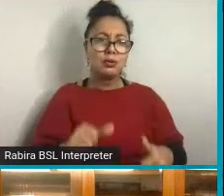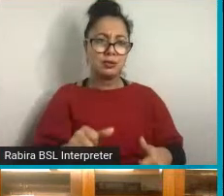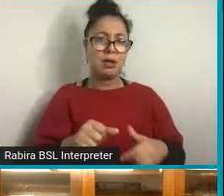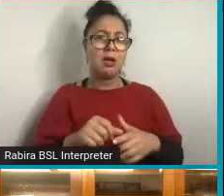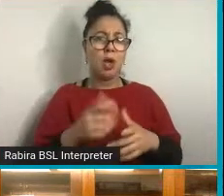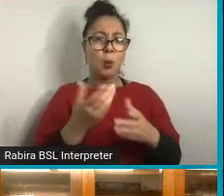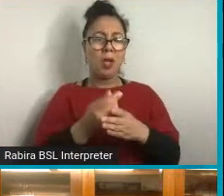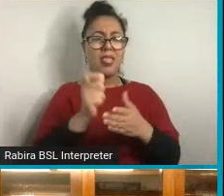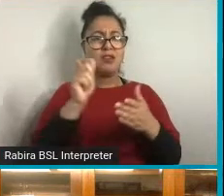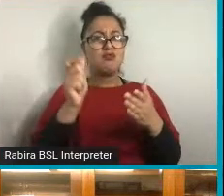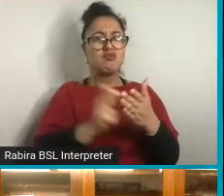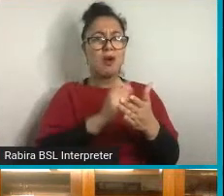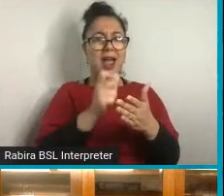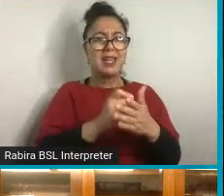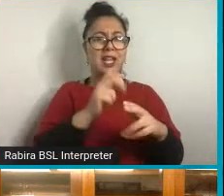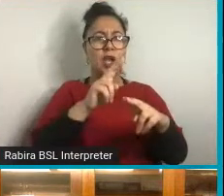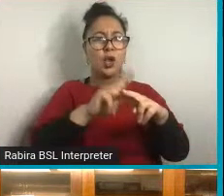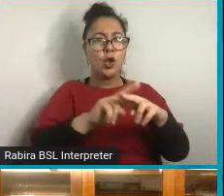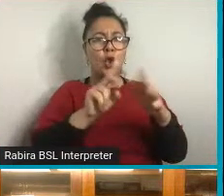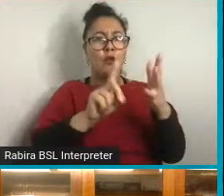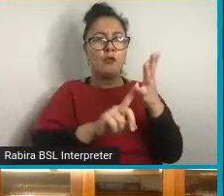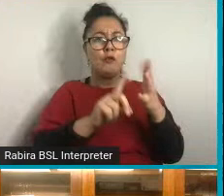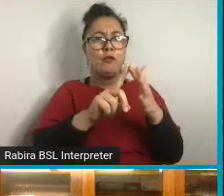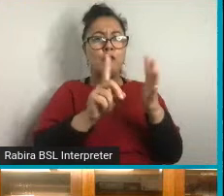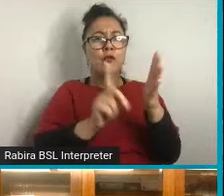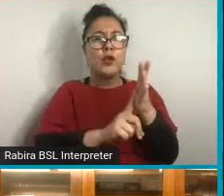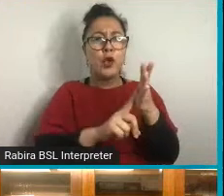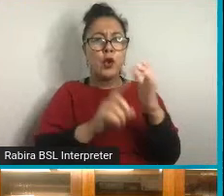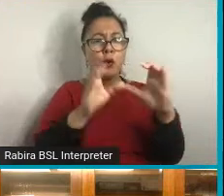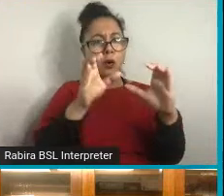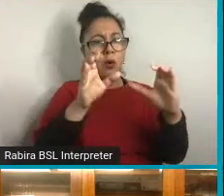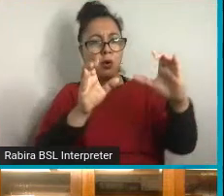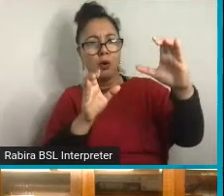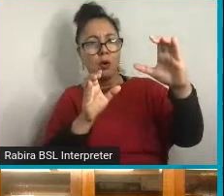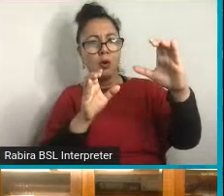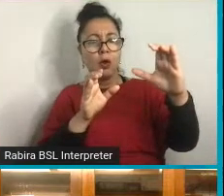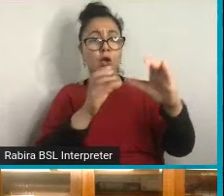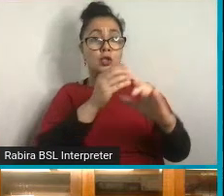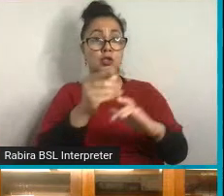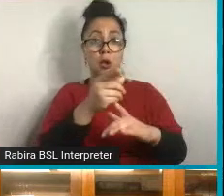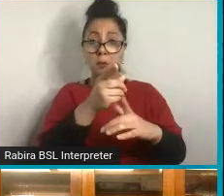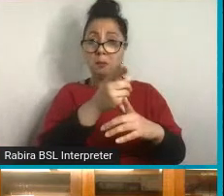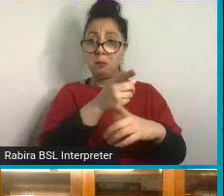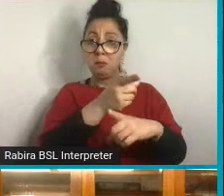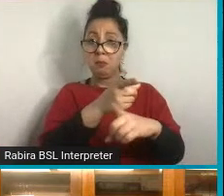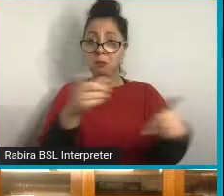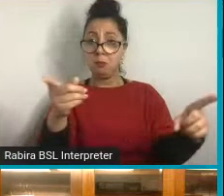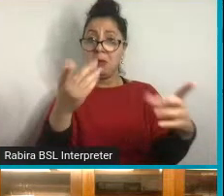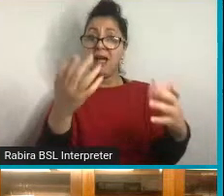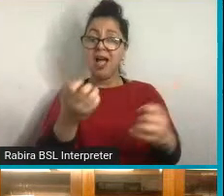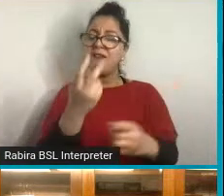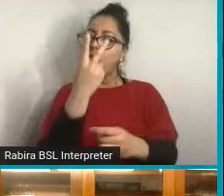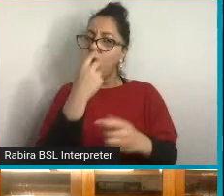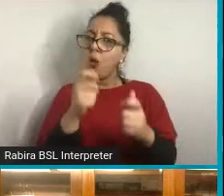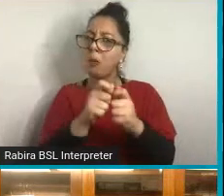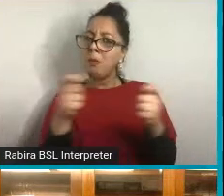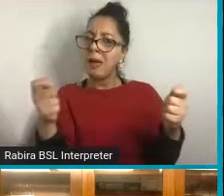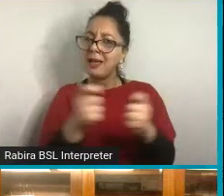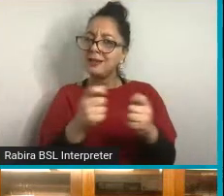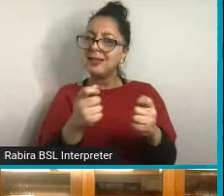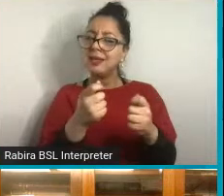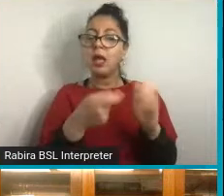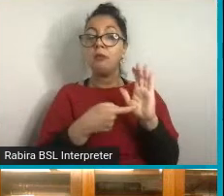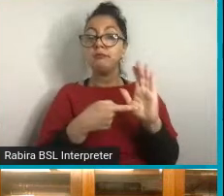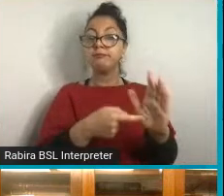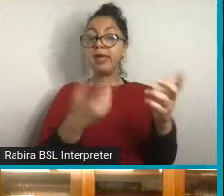writing of fuel at the angle, some of you hopefully will have old magazines. And I'm going to demonstrate how we can